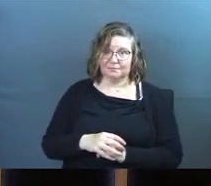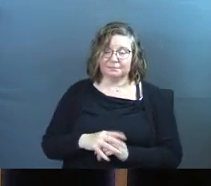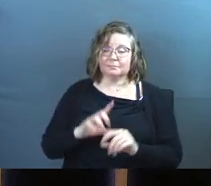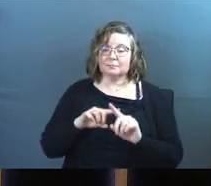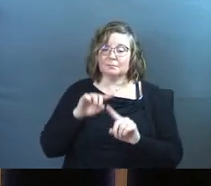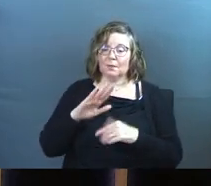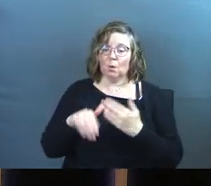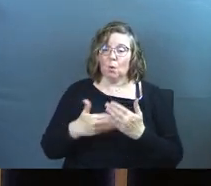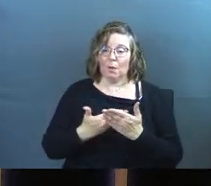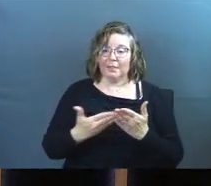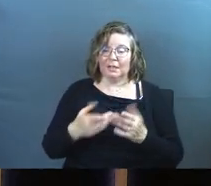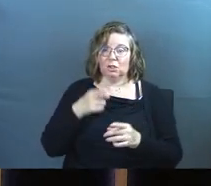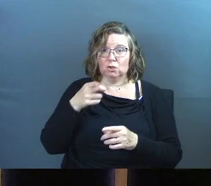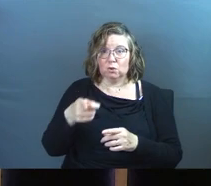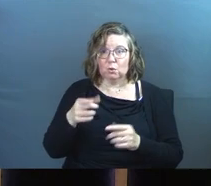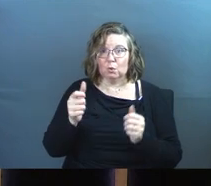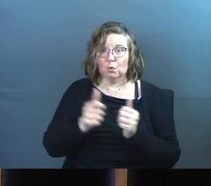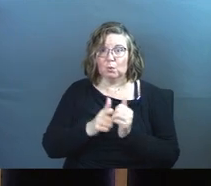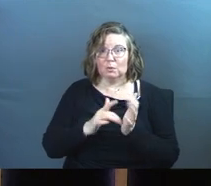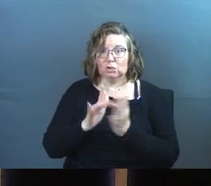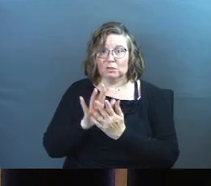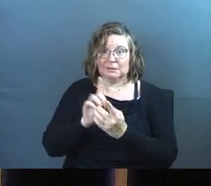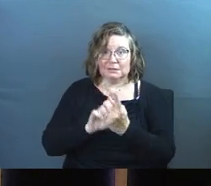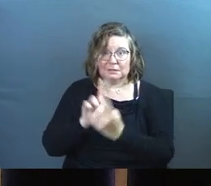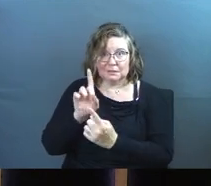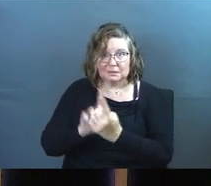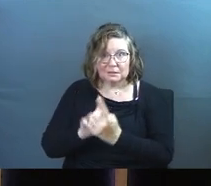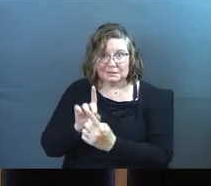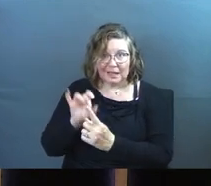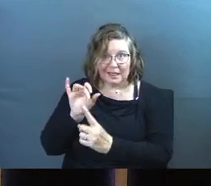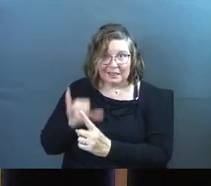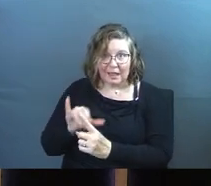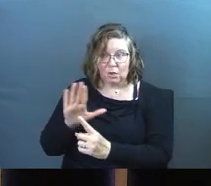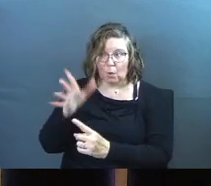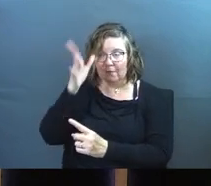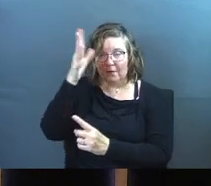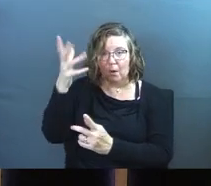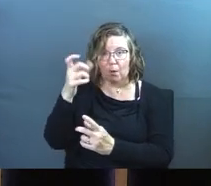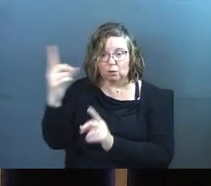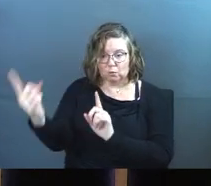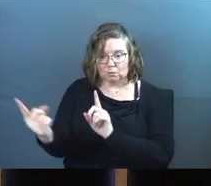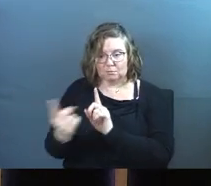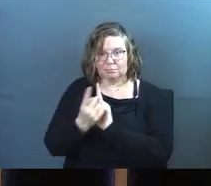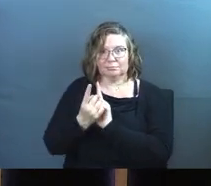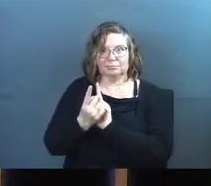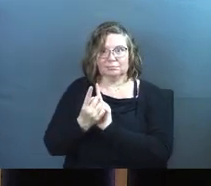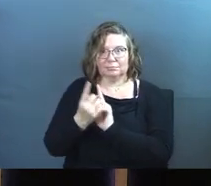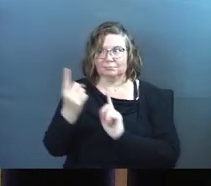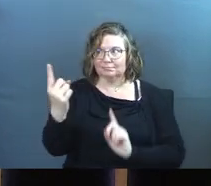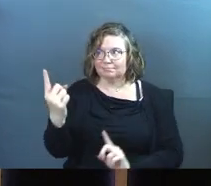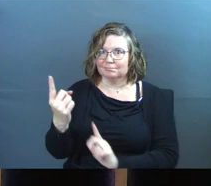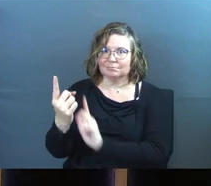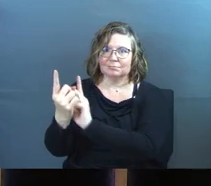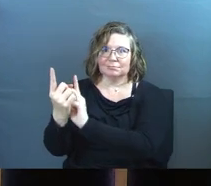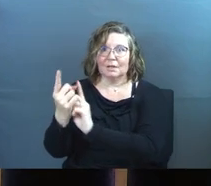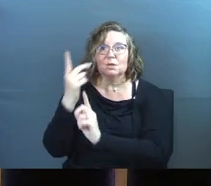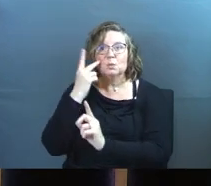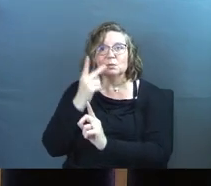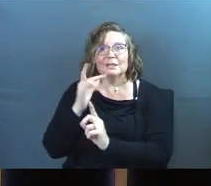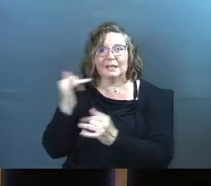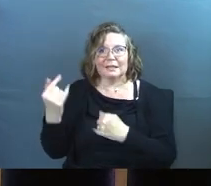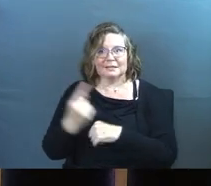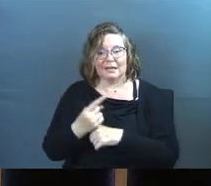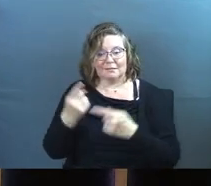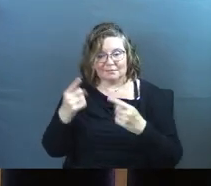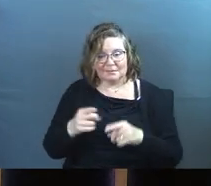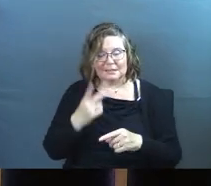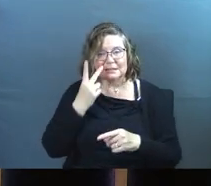But this whole deal is you and Jesus. And your Father wants you to come to Him. You're going to see that